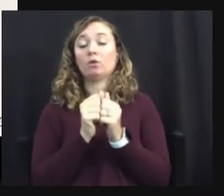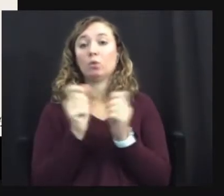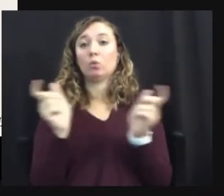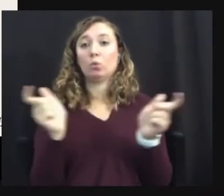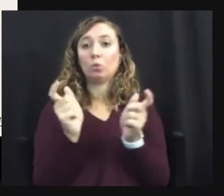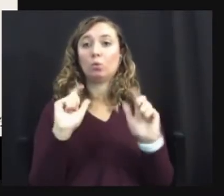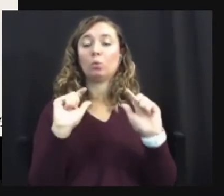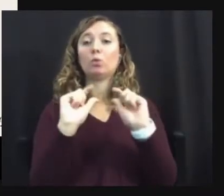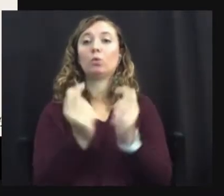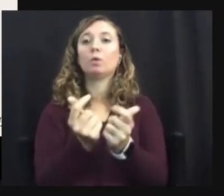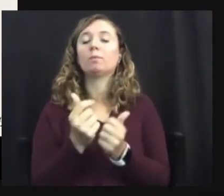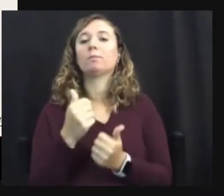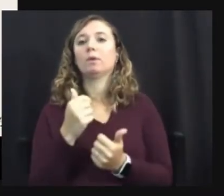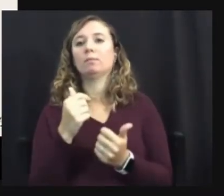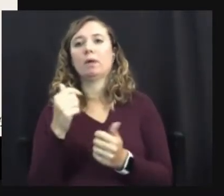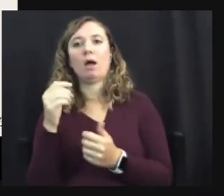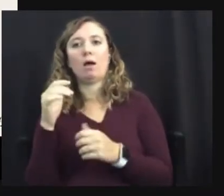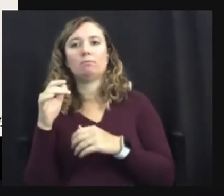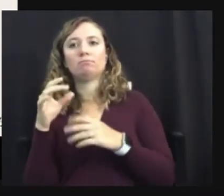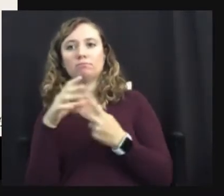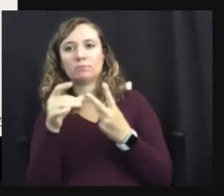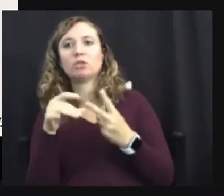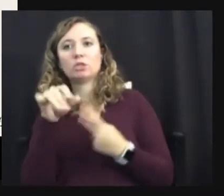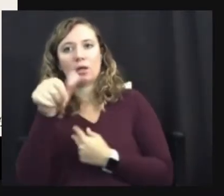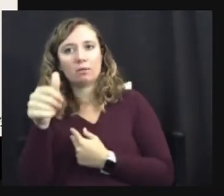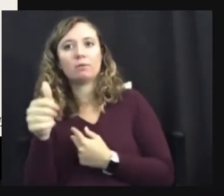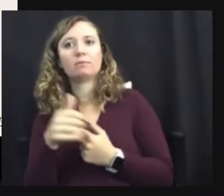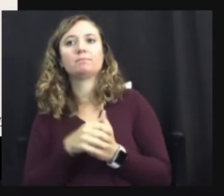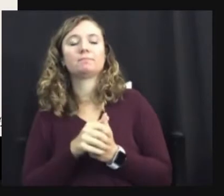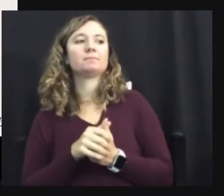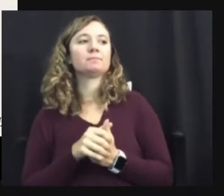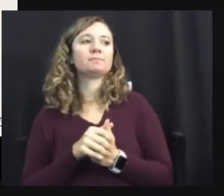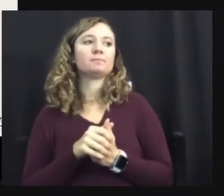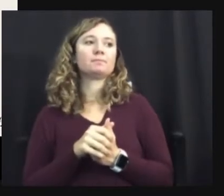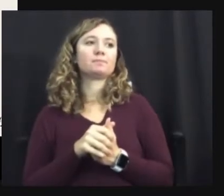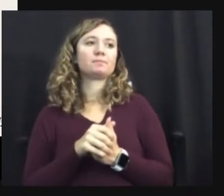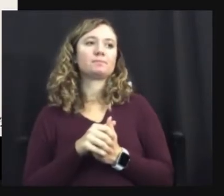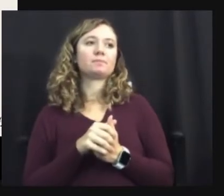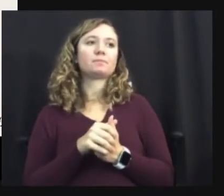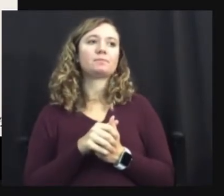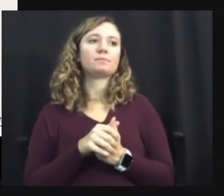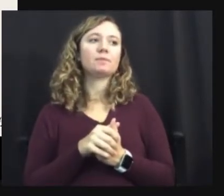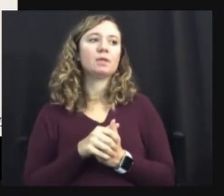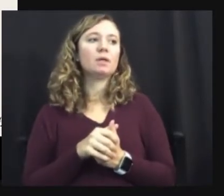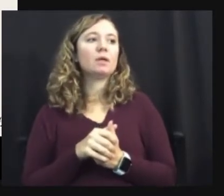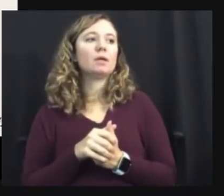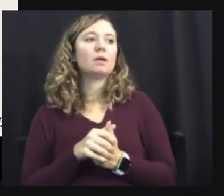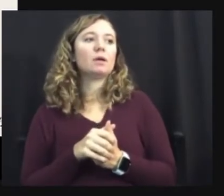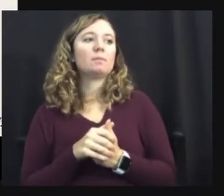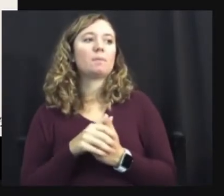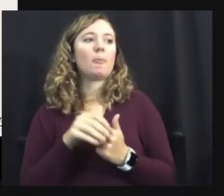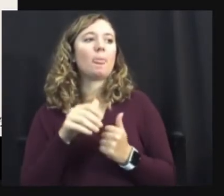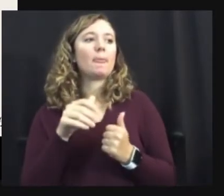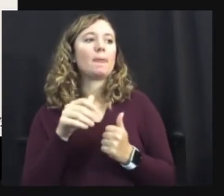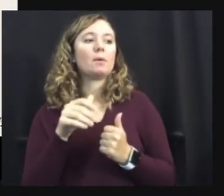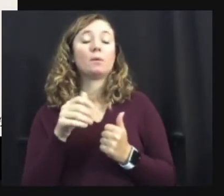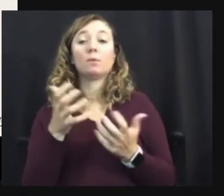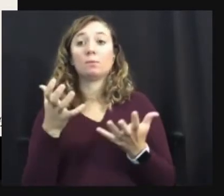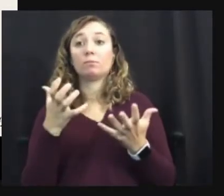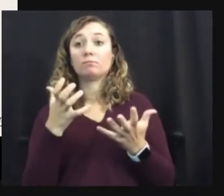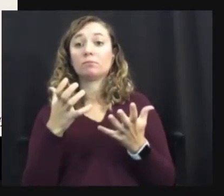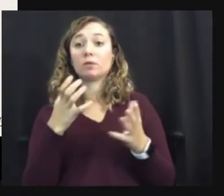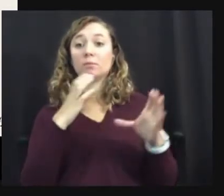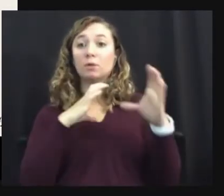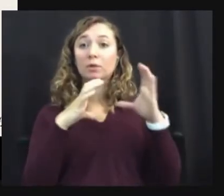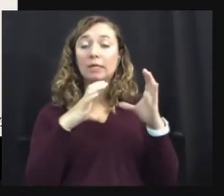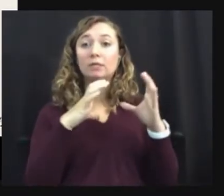for feedback and questions is an opportunity for people to communicate in a different way, um, allow processing speed